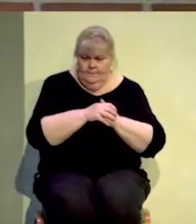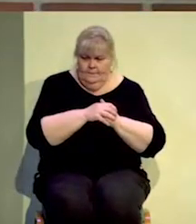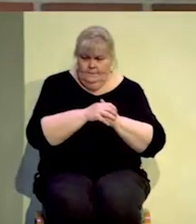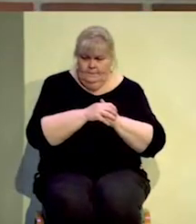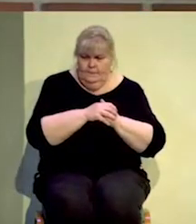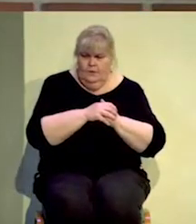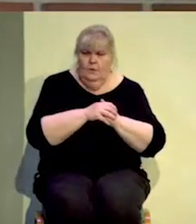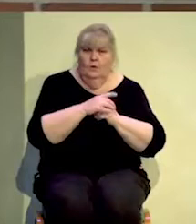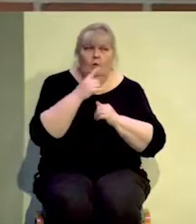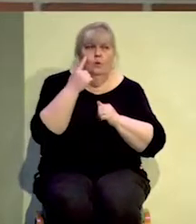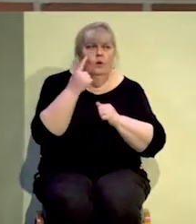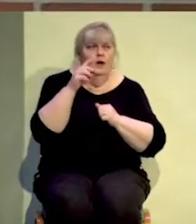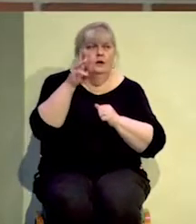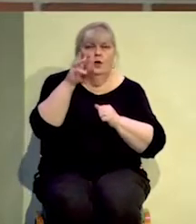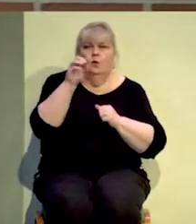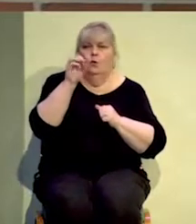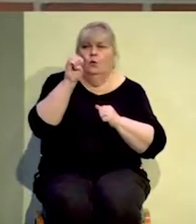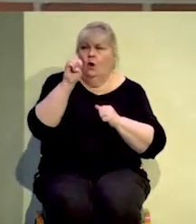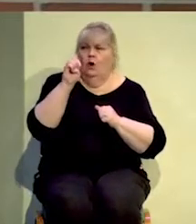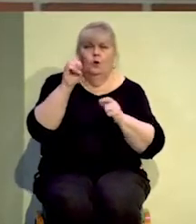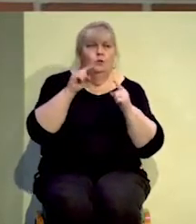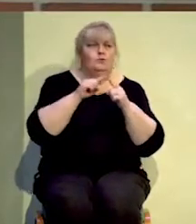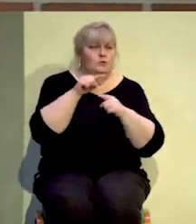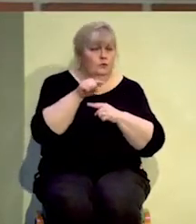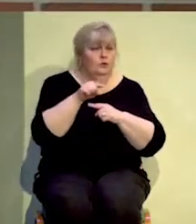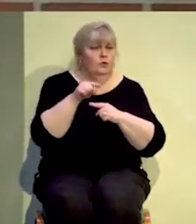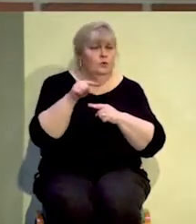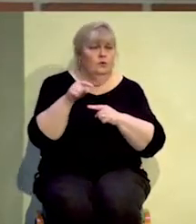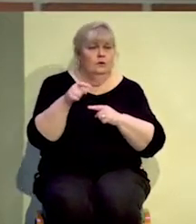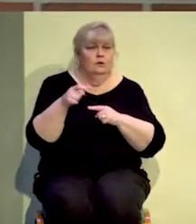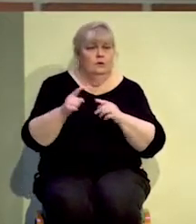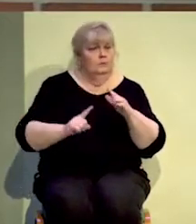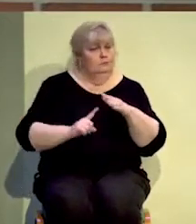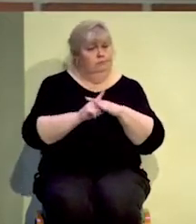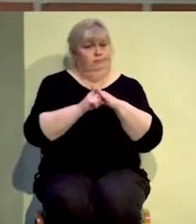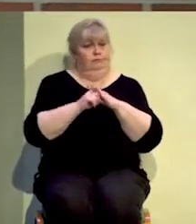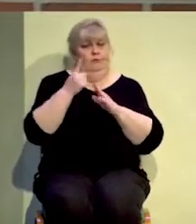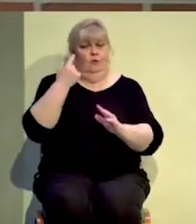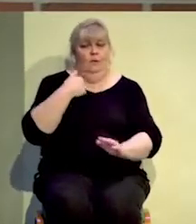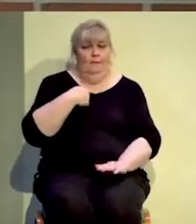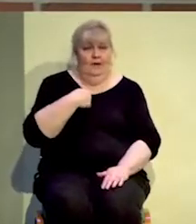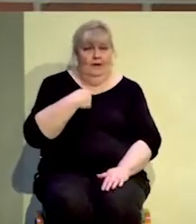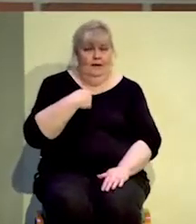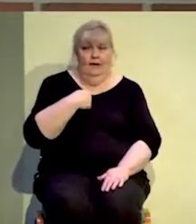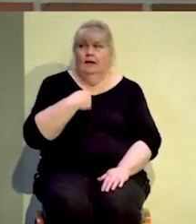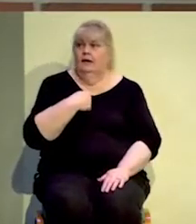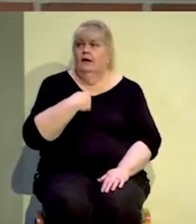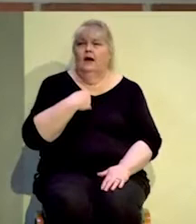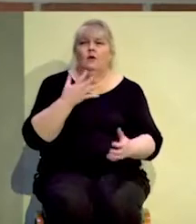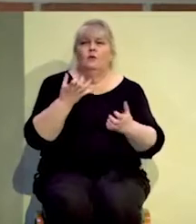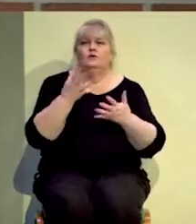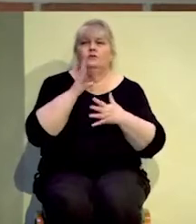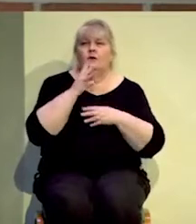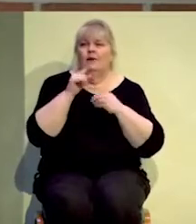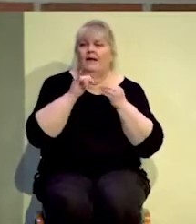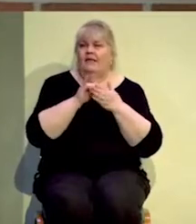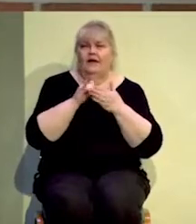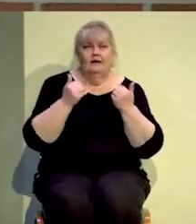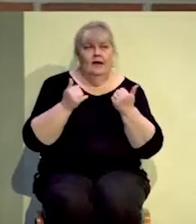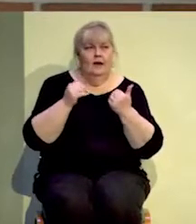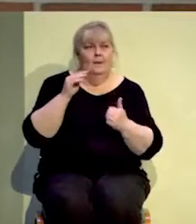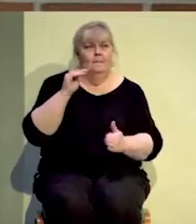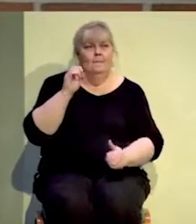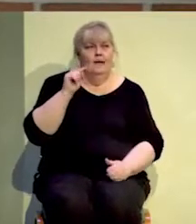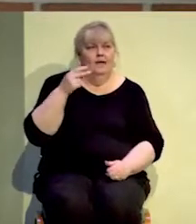and one of those woe to you really stuck out in my mind and that's the one I want to sort of capitalize on now. Look at